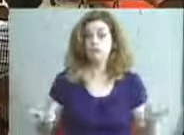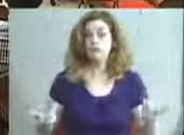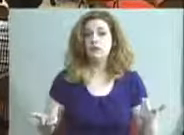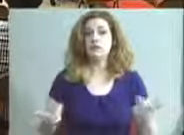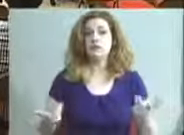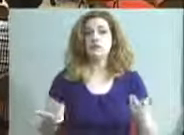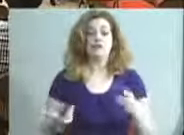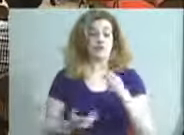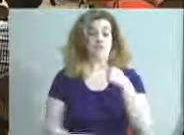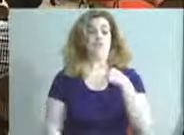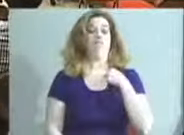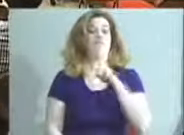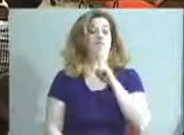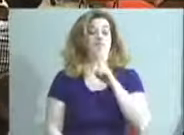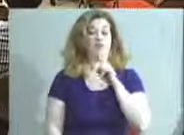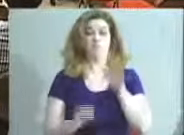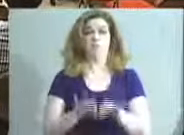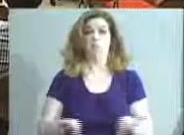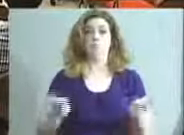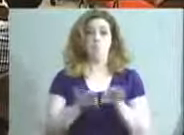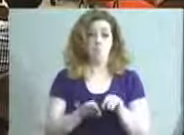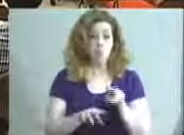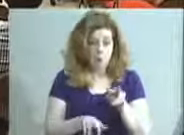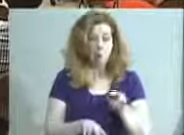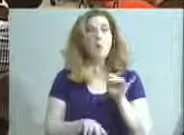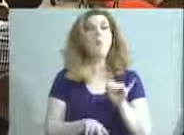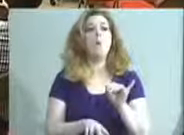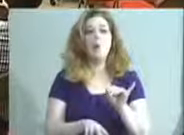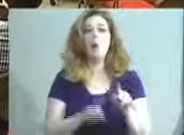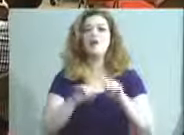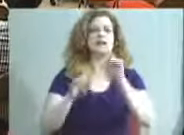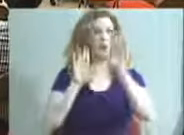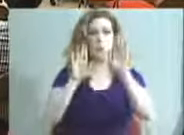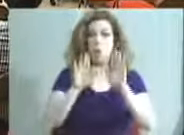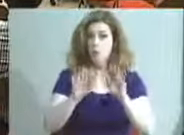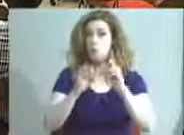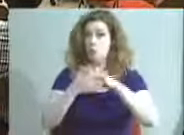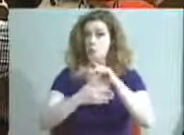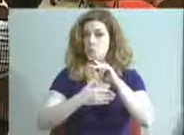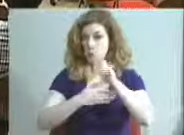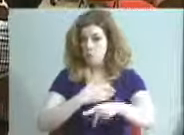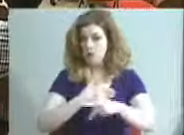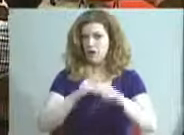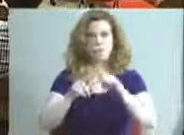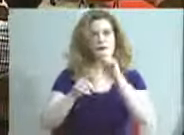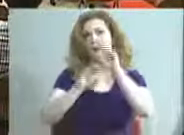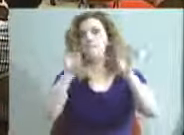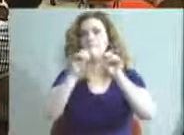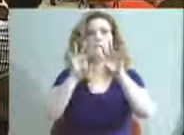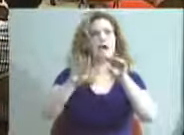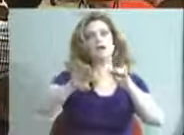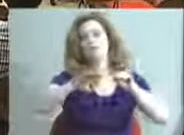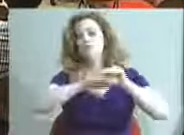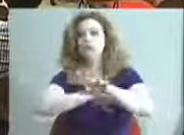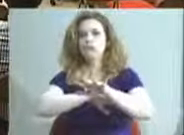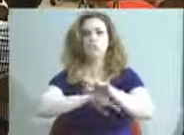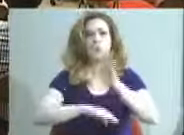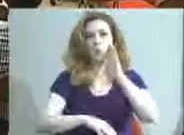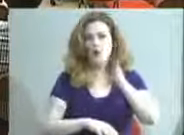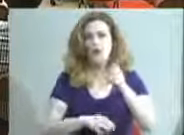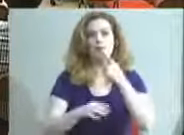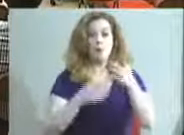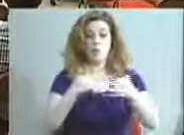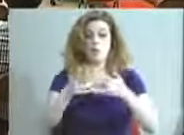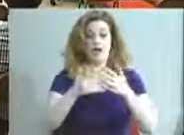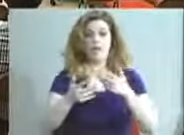thought, important to hear that it's not, it's a wonderful program, but it's not a magic bullet. And that we as a board still have a responsibility, whatever